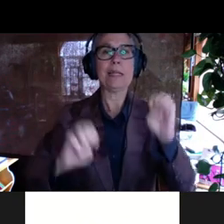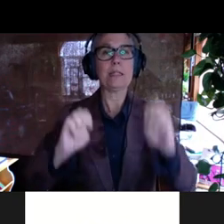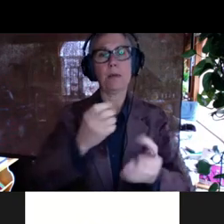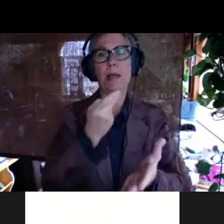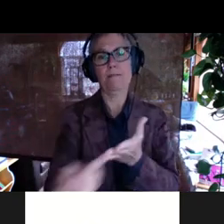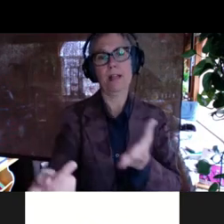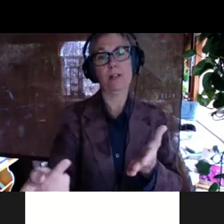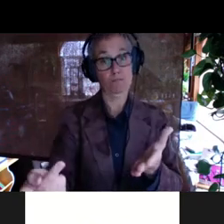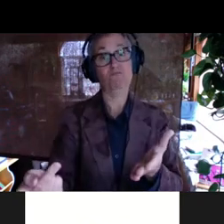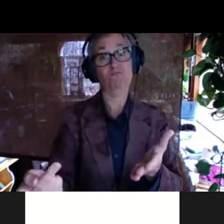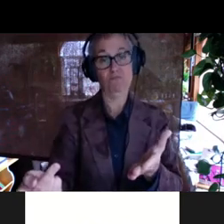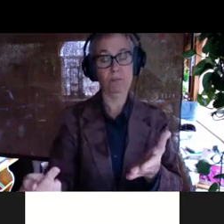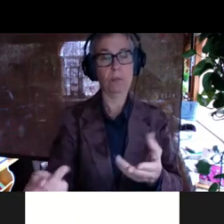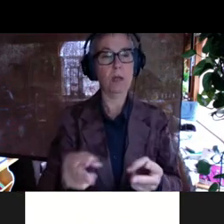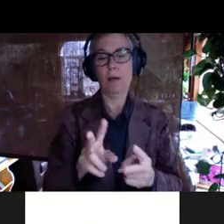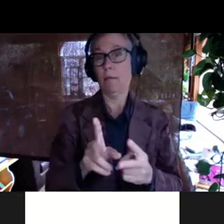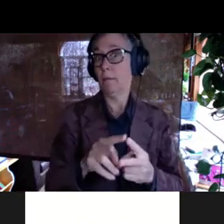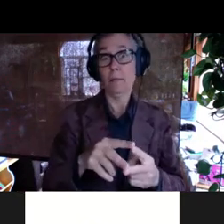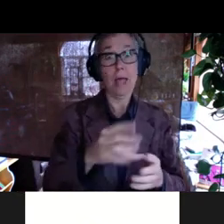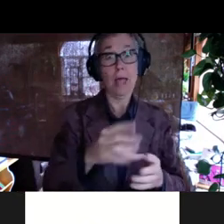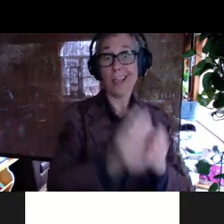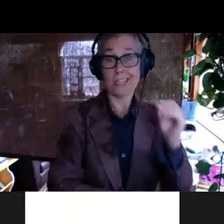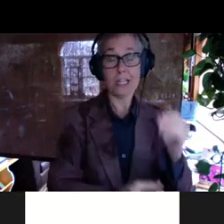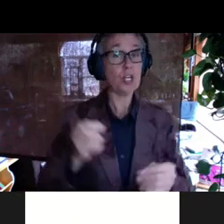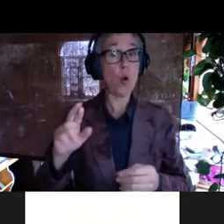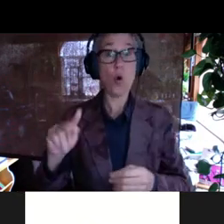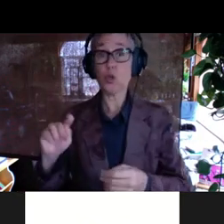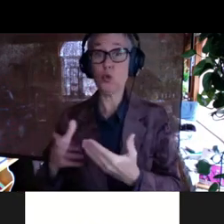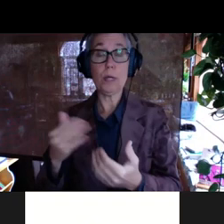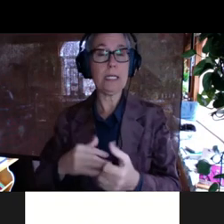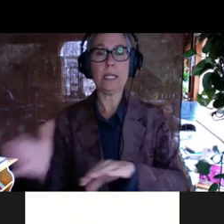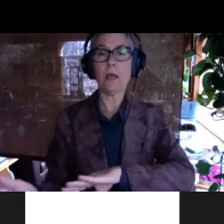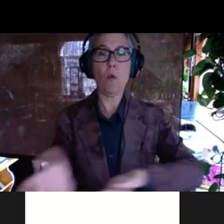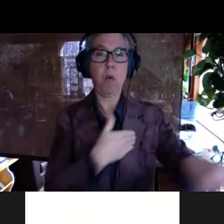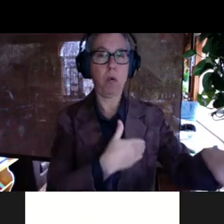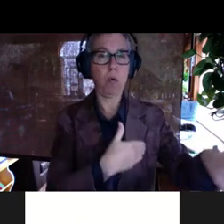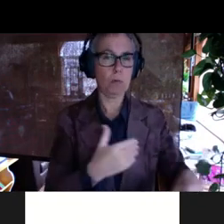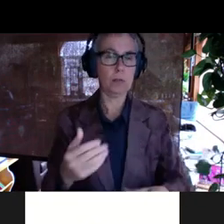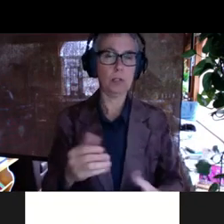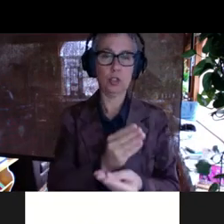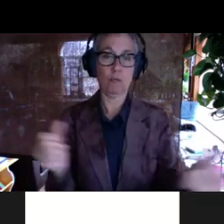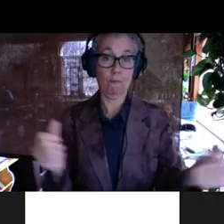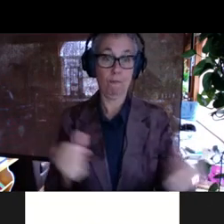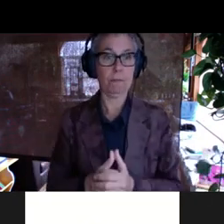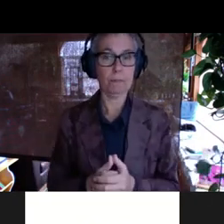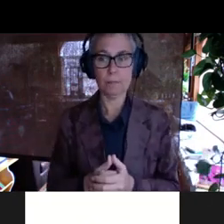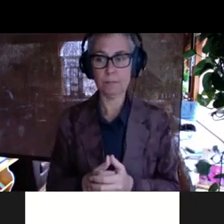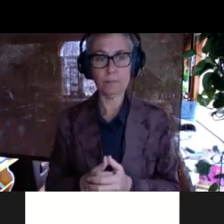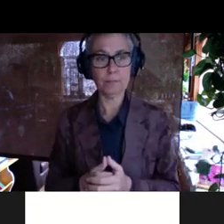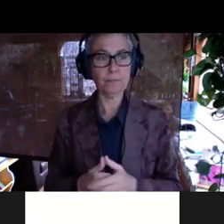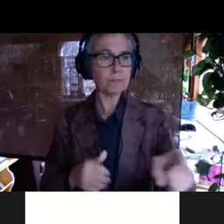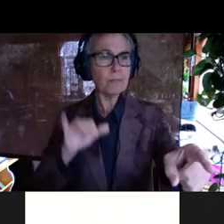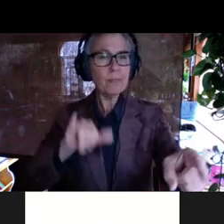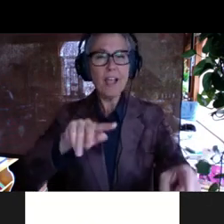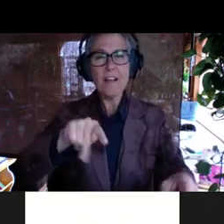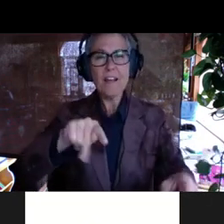uh, both because of extinction and because of the two, two easy failures. So, so recall, this was the biomolecule